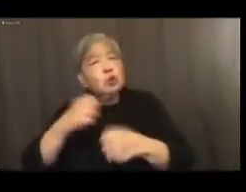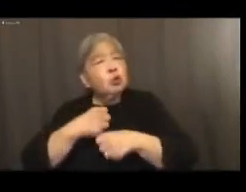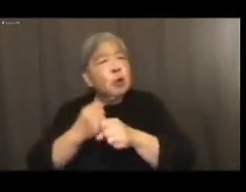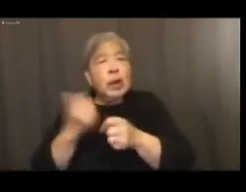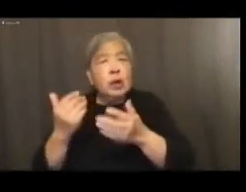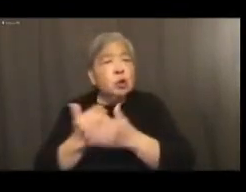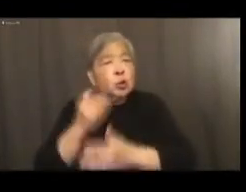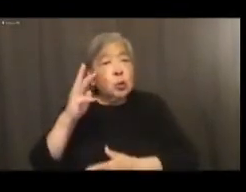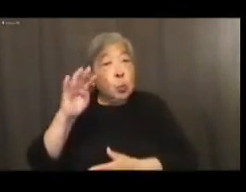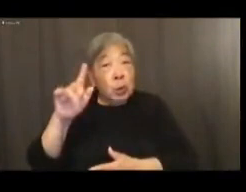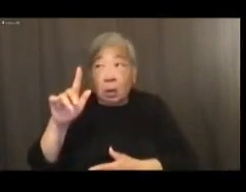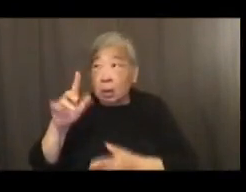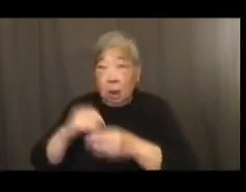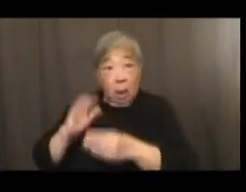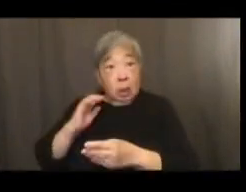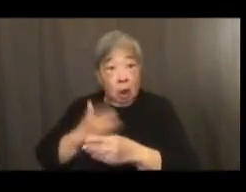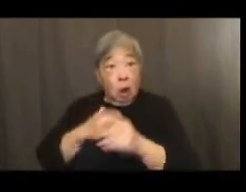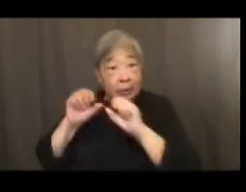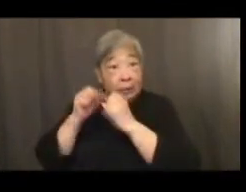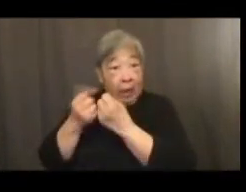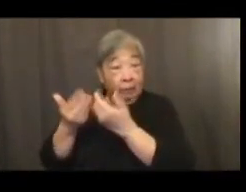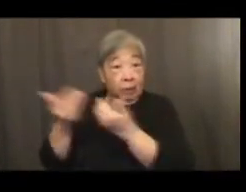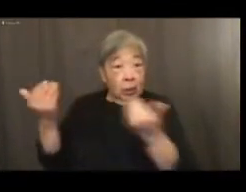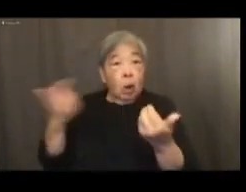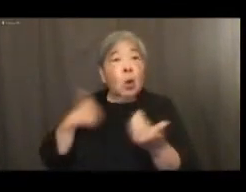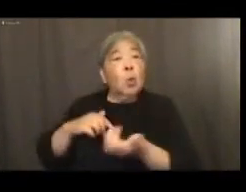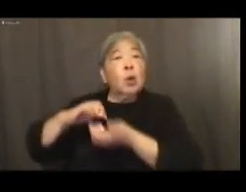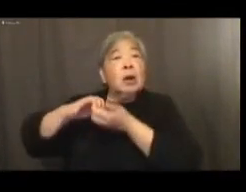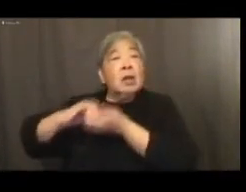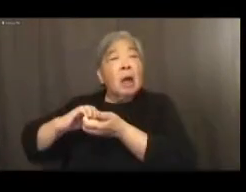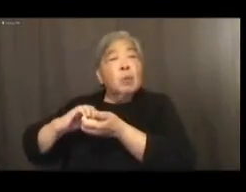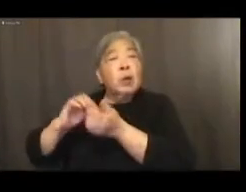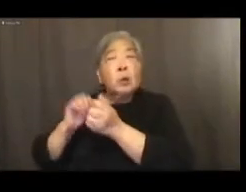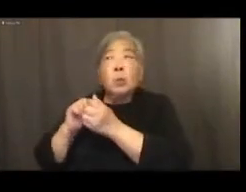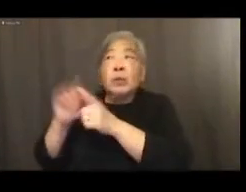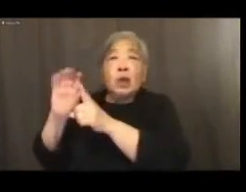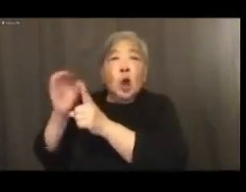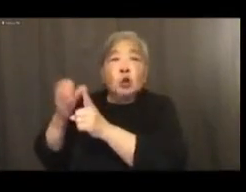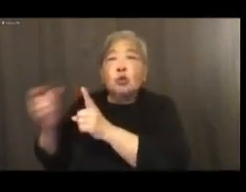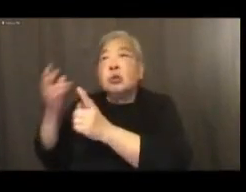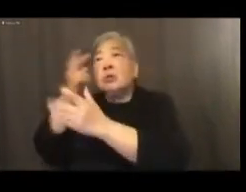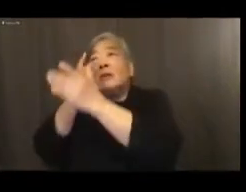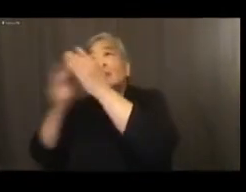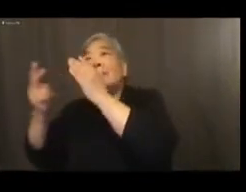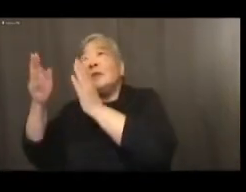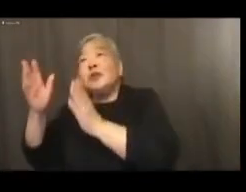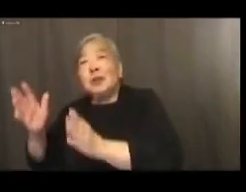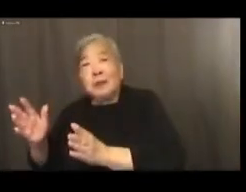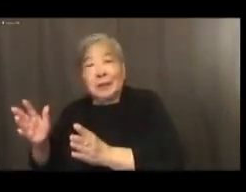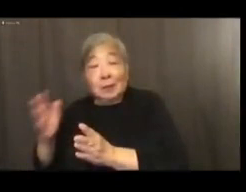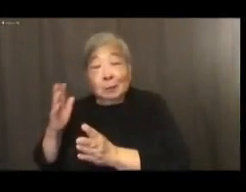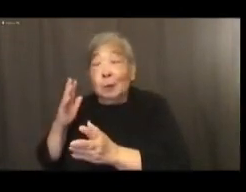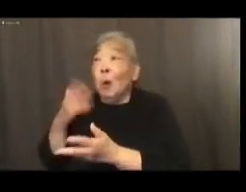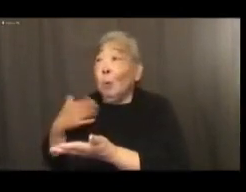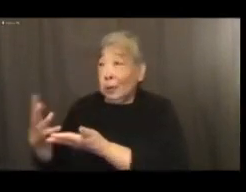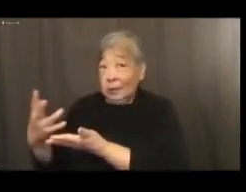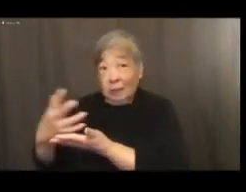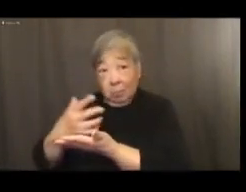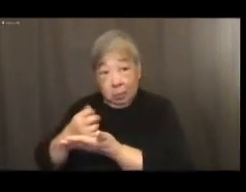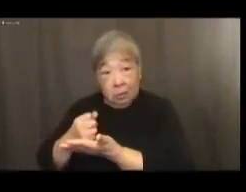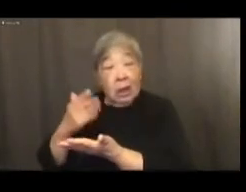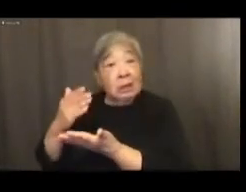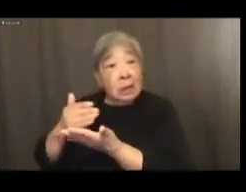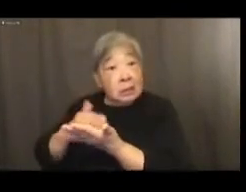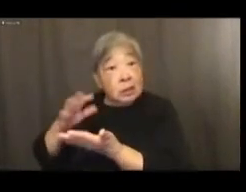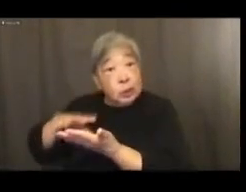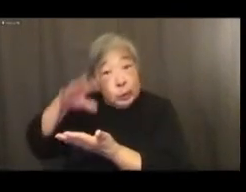society, we are collaborating on events with cultural visionaries. We then will assemble lessons learned, and report back to the